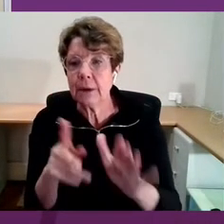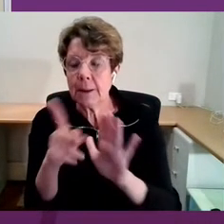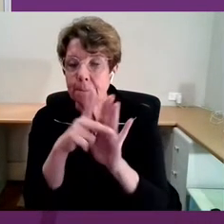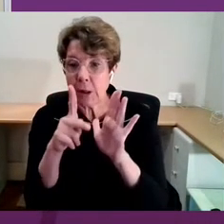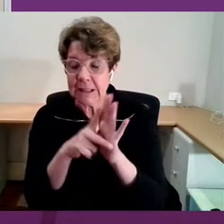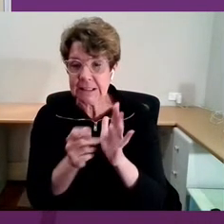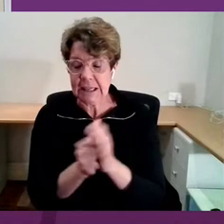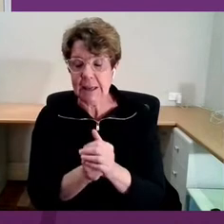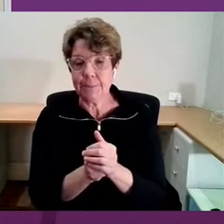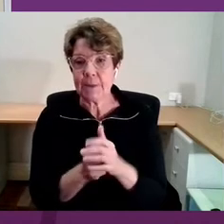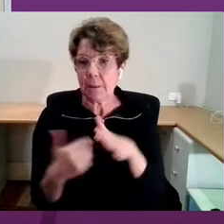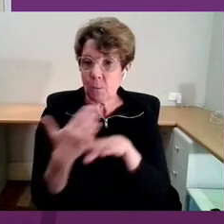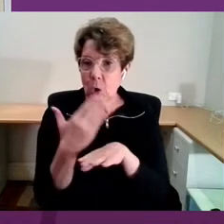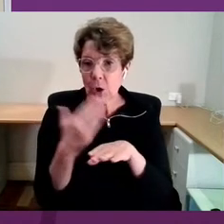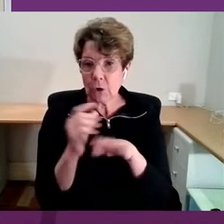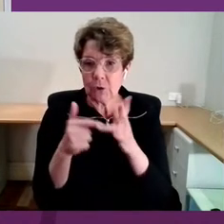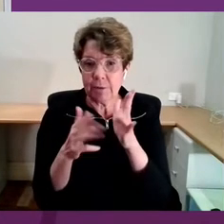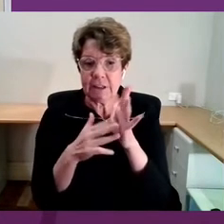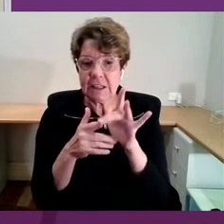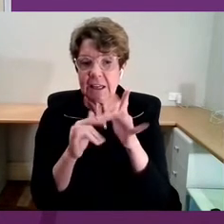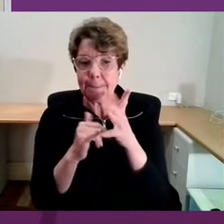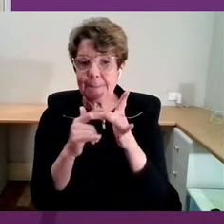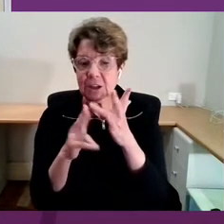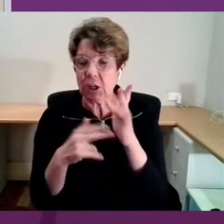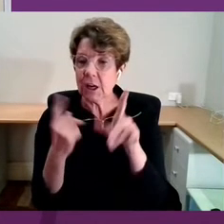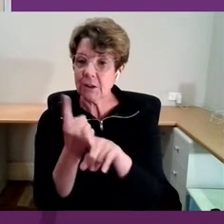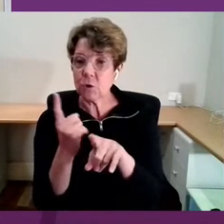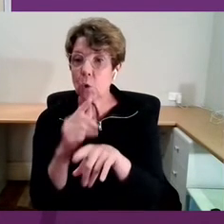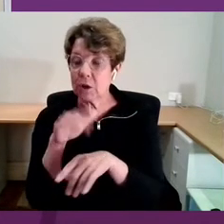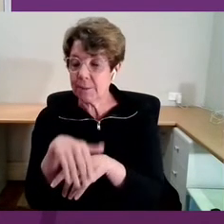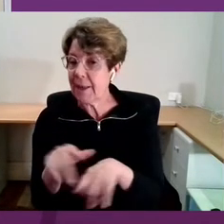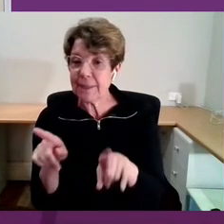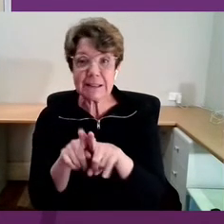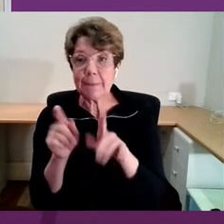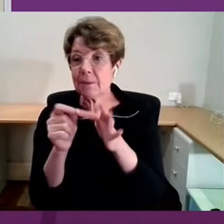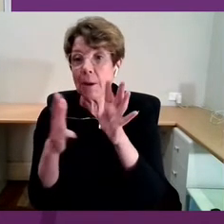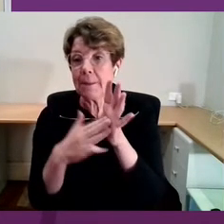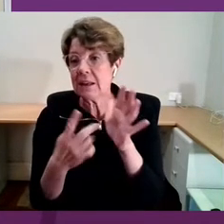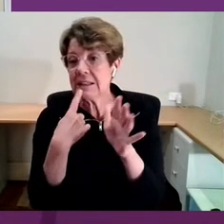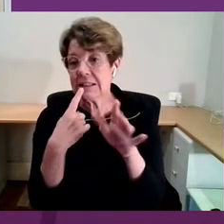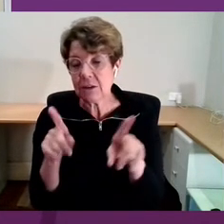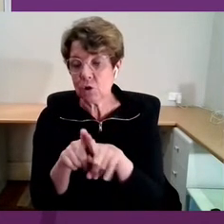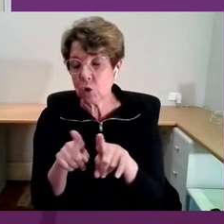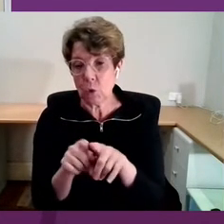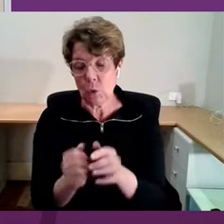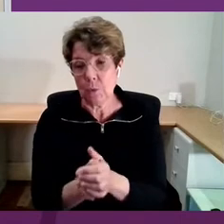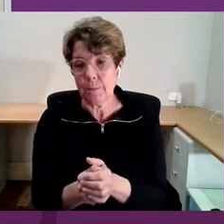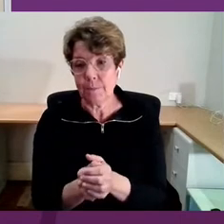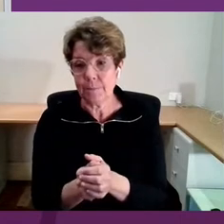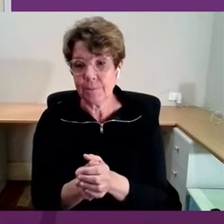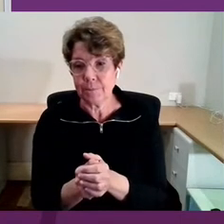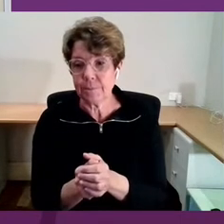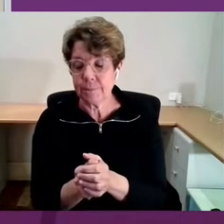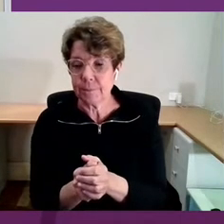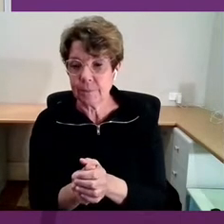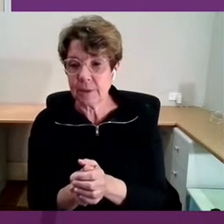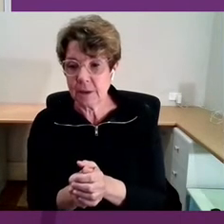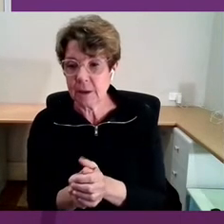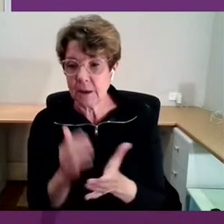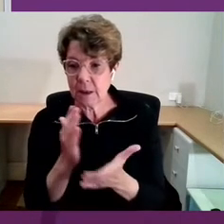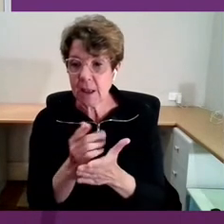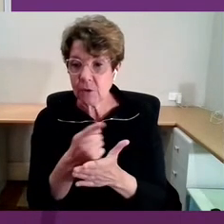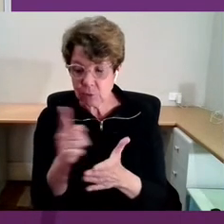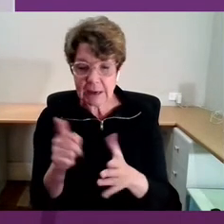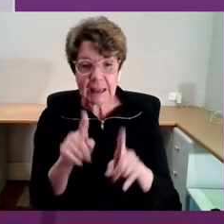Commission has called out. And indeed, as has the Prime Minister, this has got to go way beyond the medical system as part of the solution.